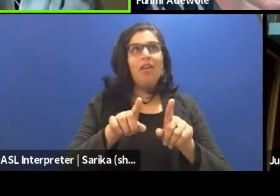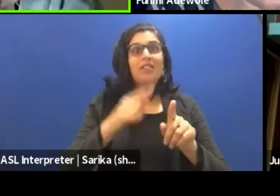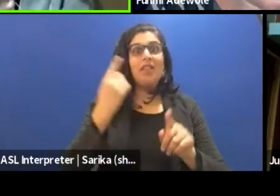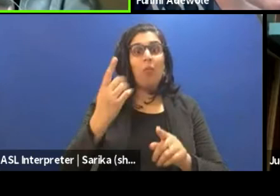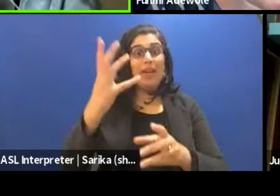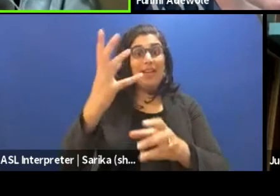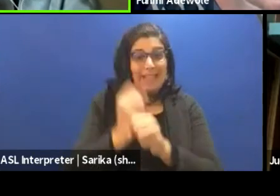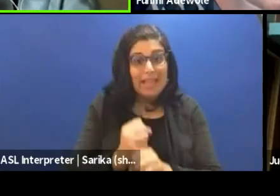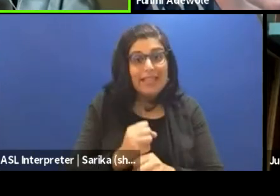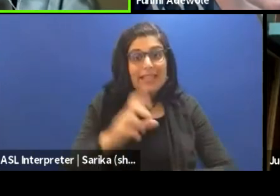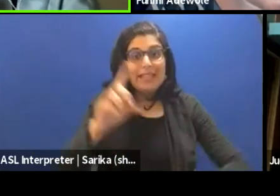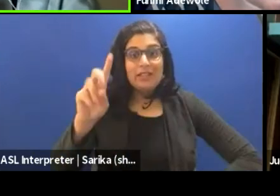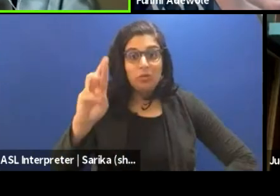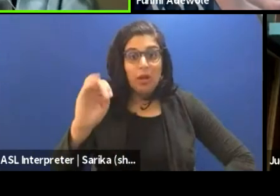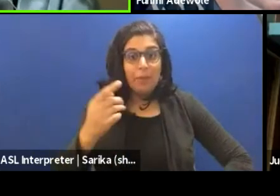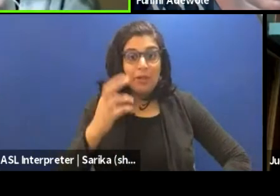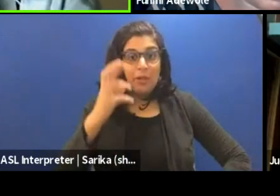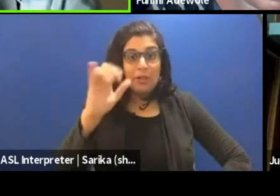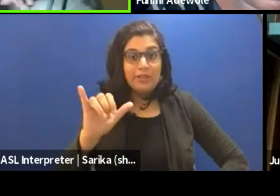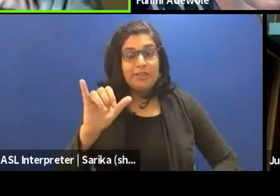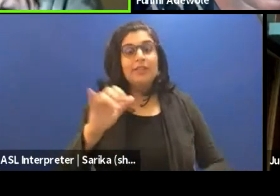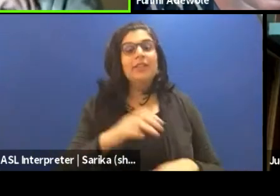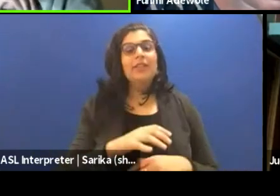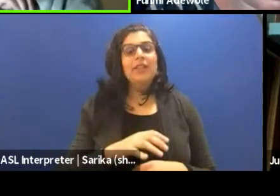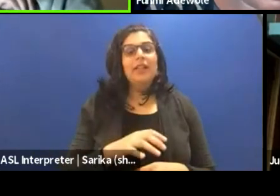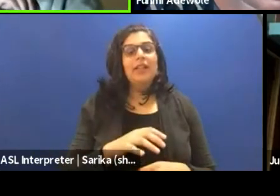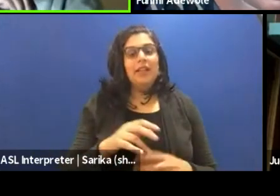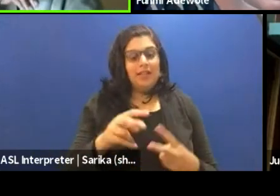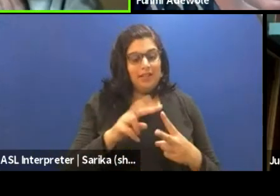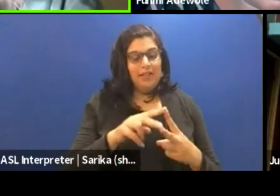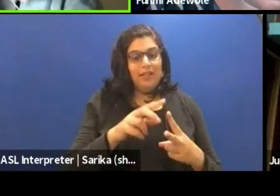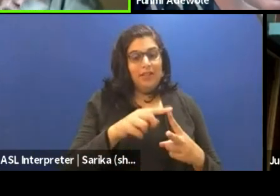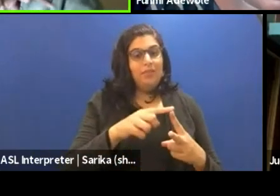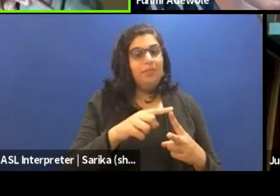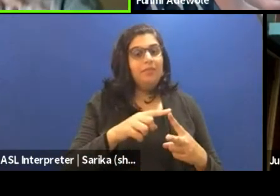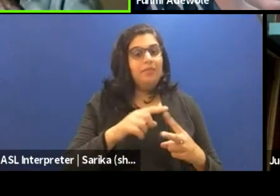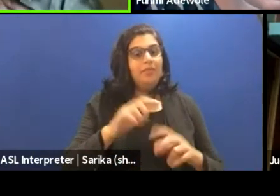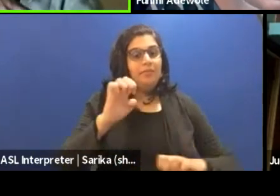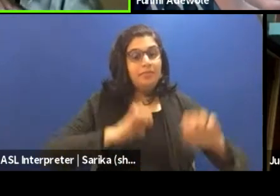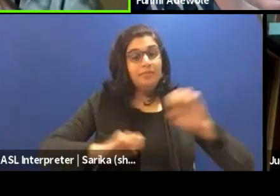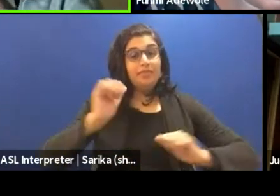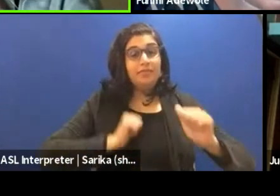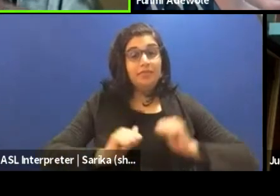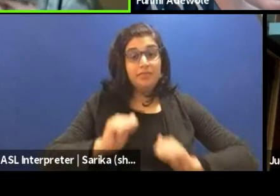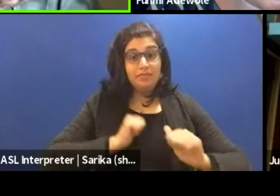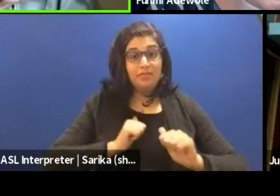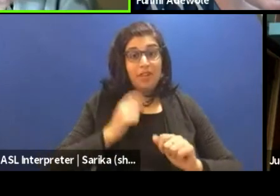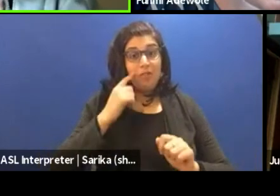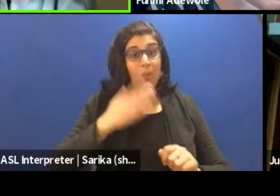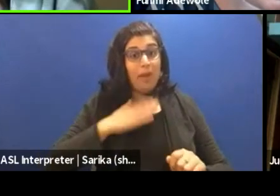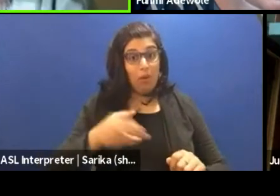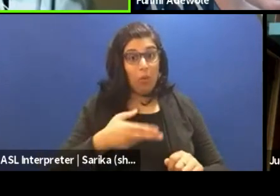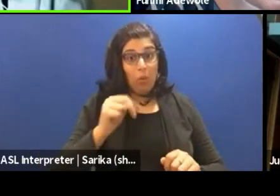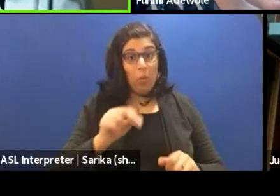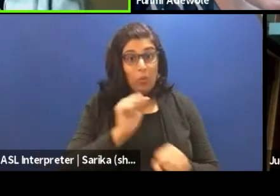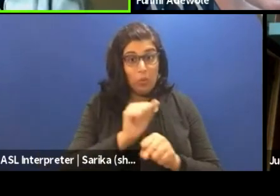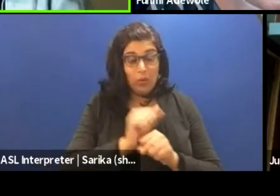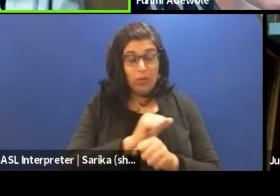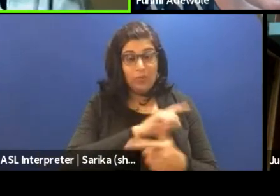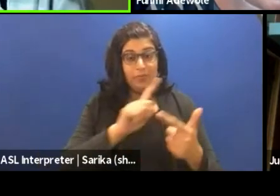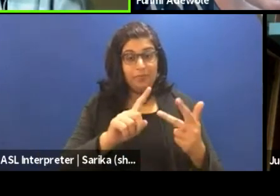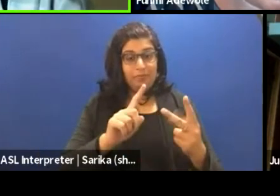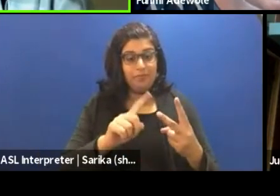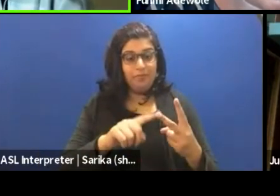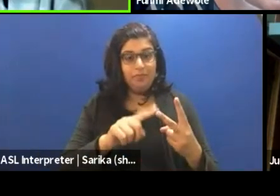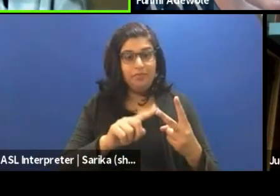twofold. And one is an experimental theater where it was my own work. And another was when it was someone